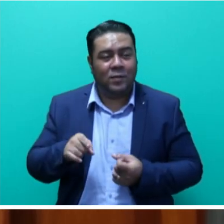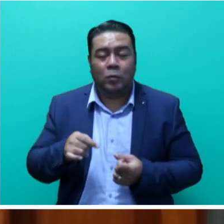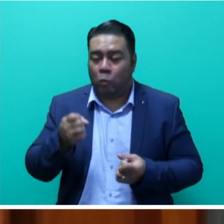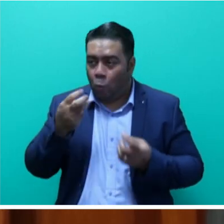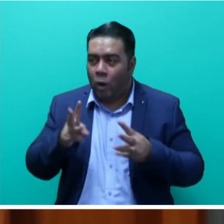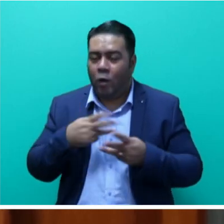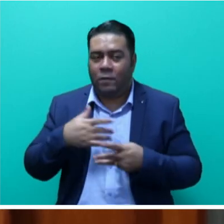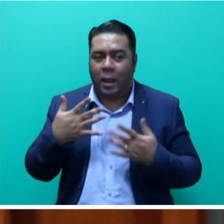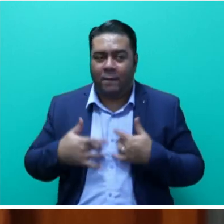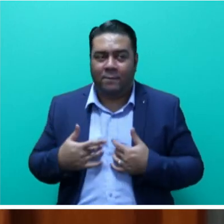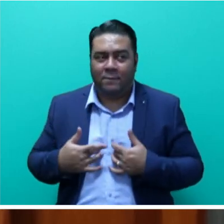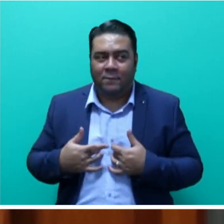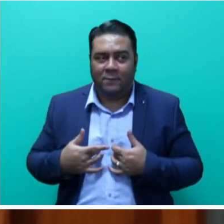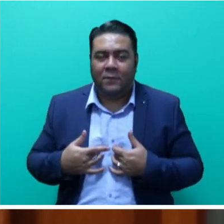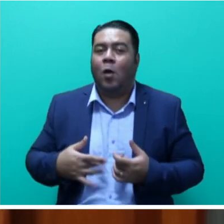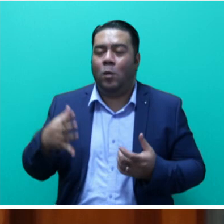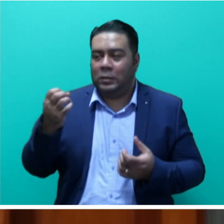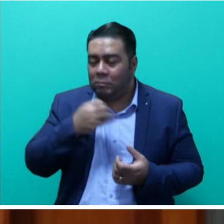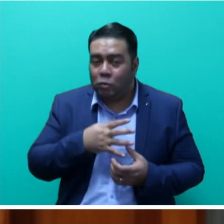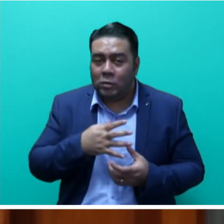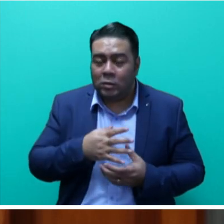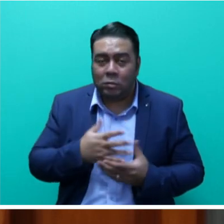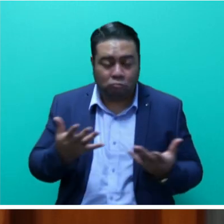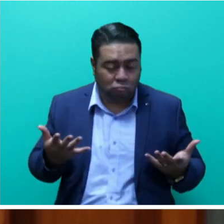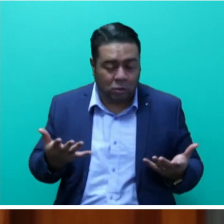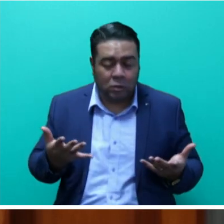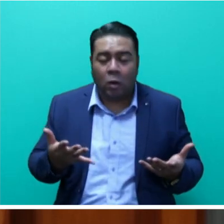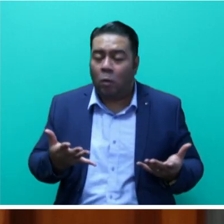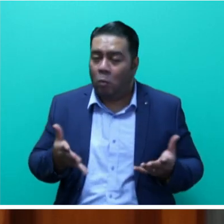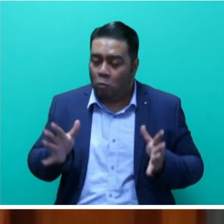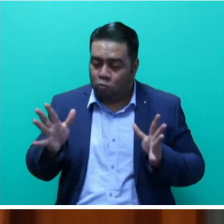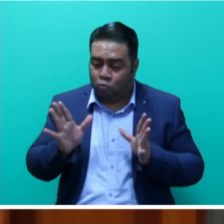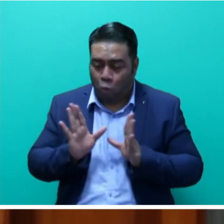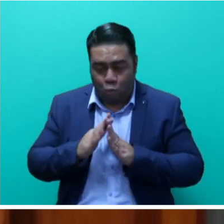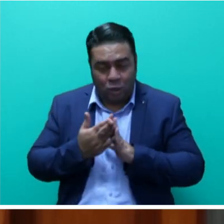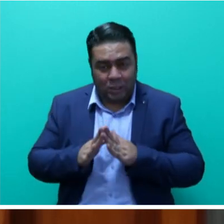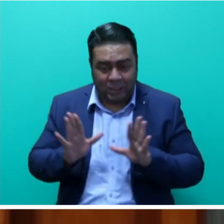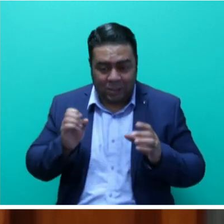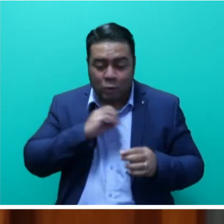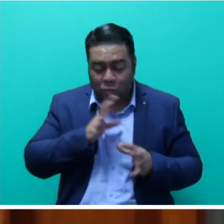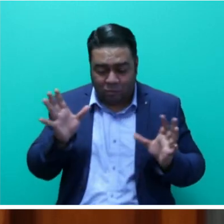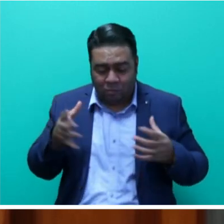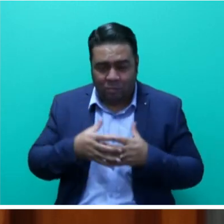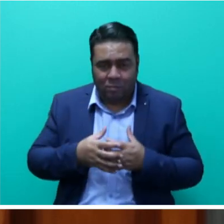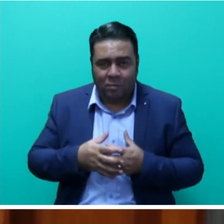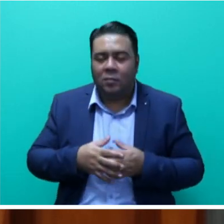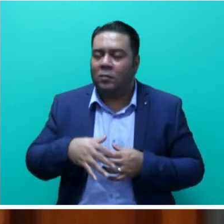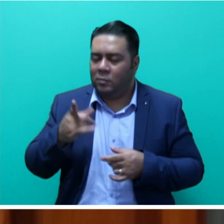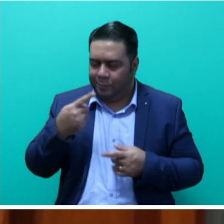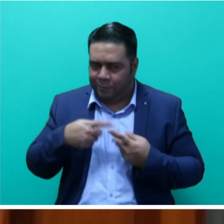of life, our communal spirit, and the way we conduct ourselves in Fiji and the Pacific.